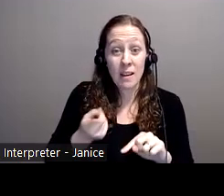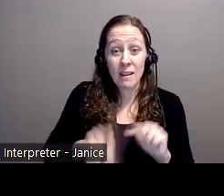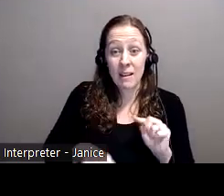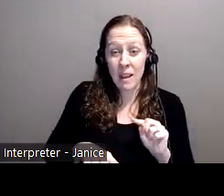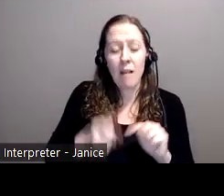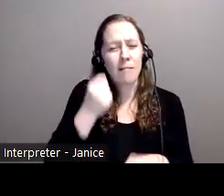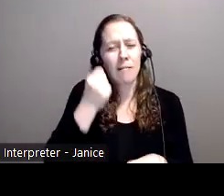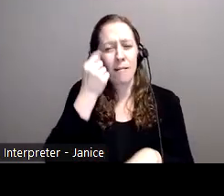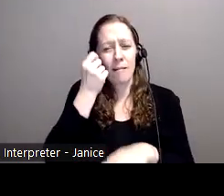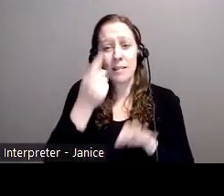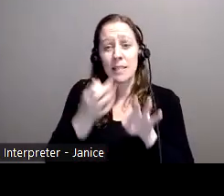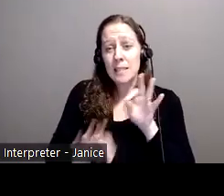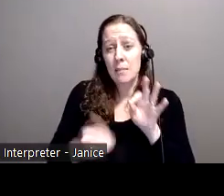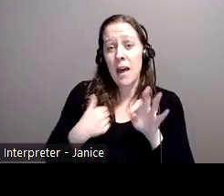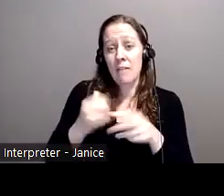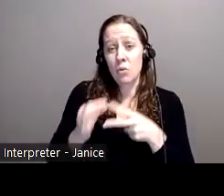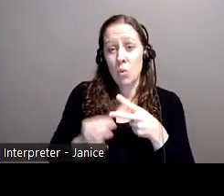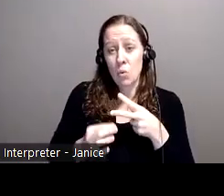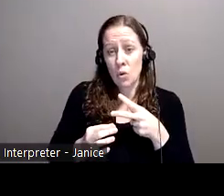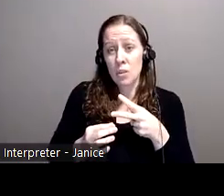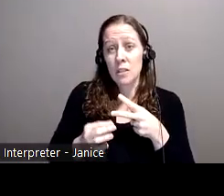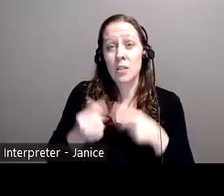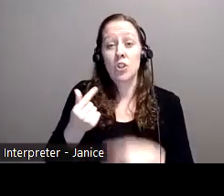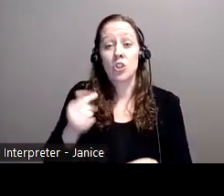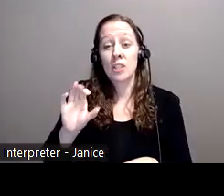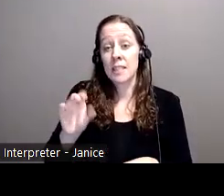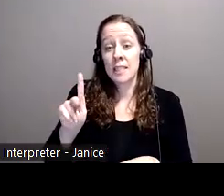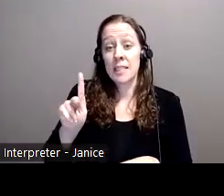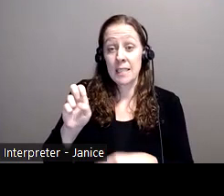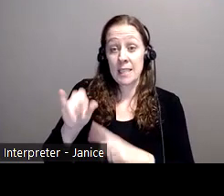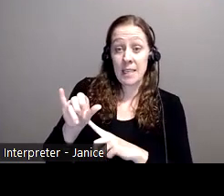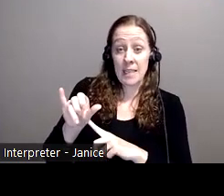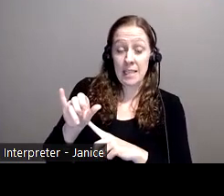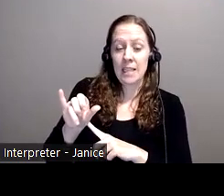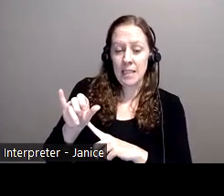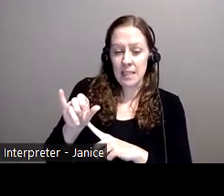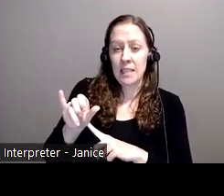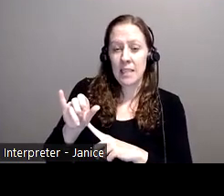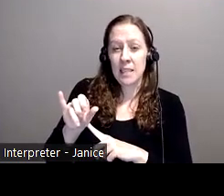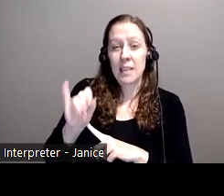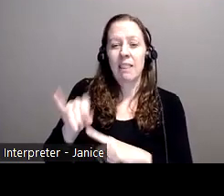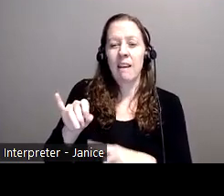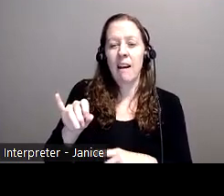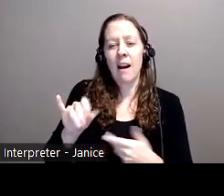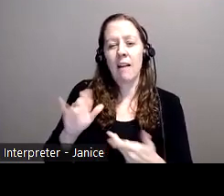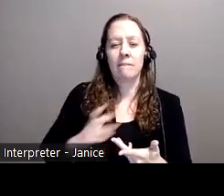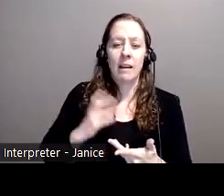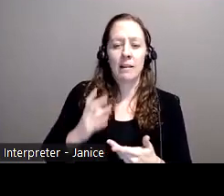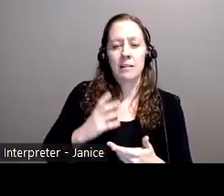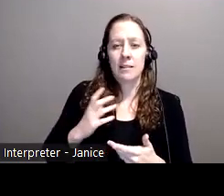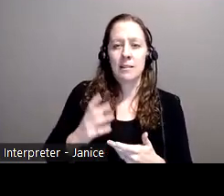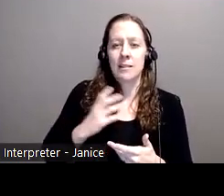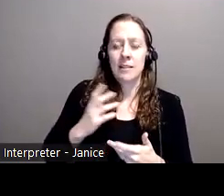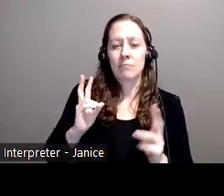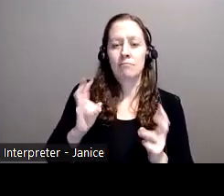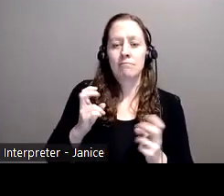simple. You have two options. You can report through a GC key, which is kind of a fancy name for a